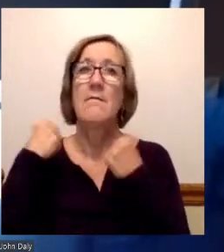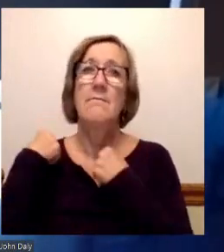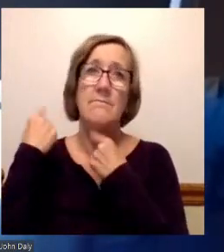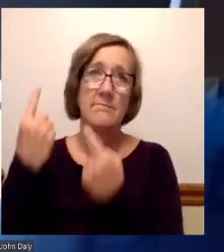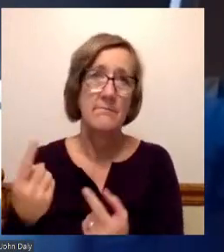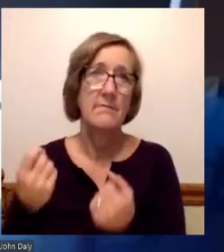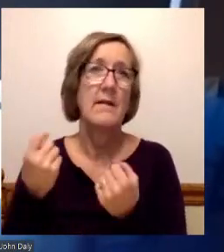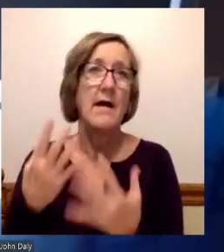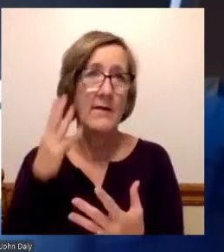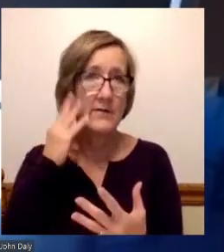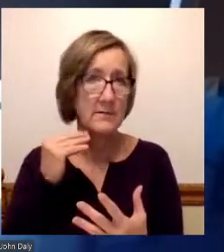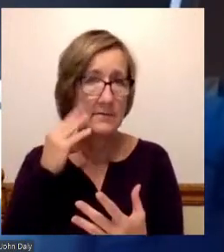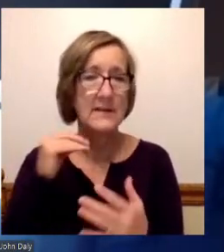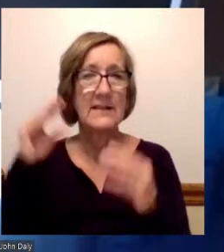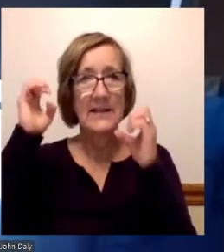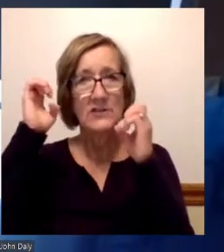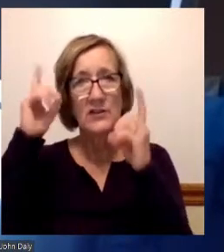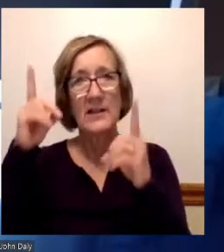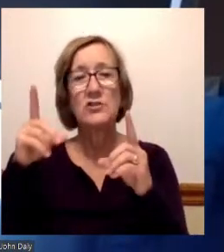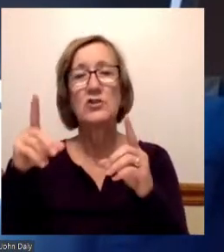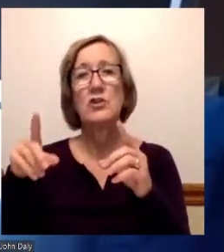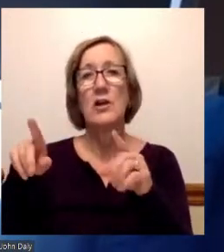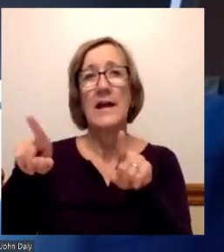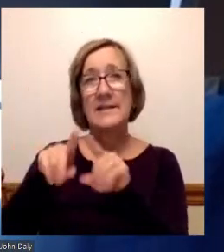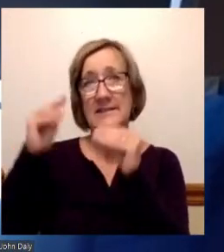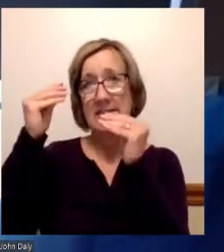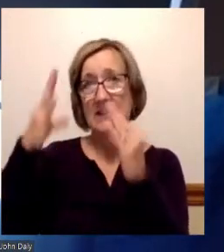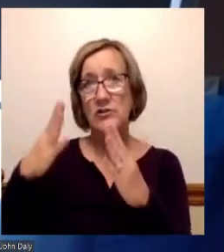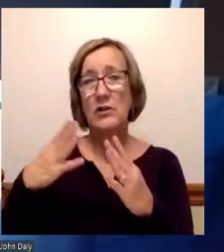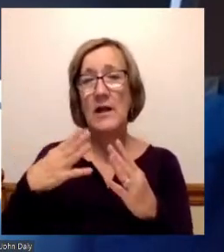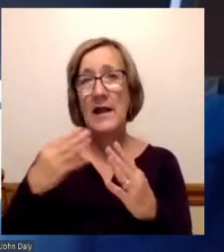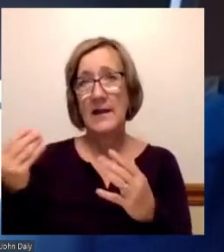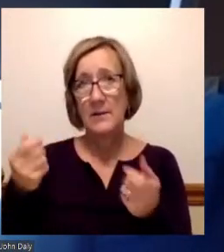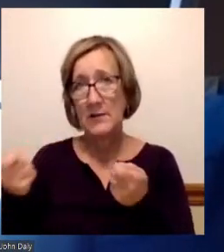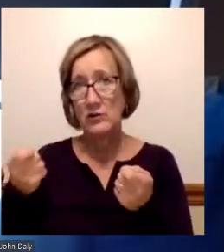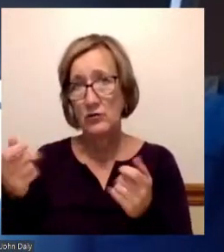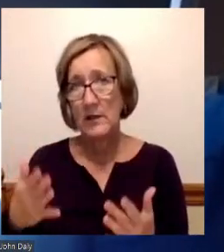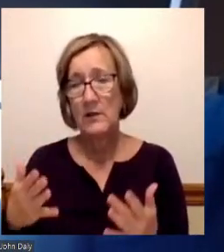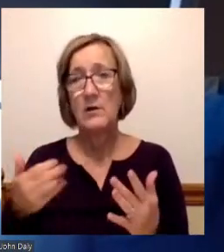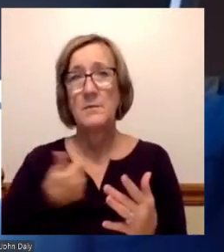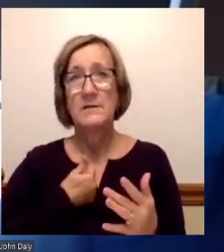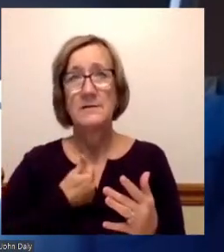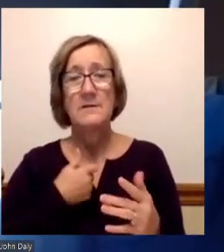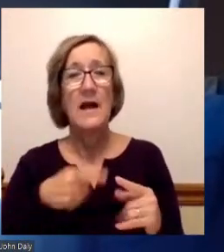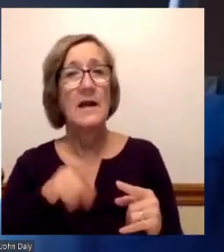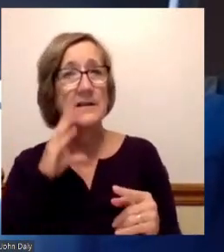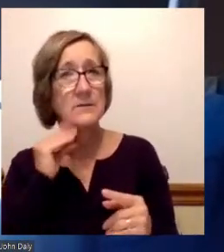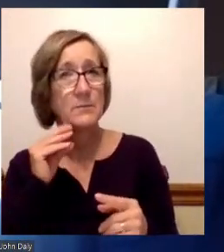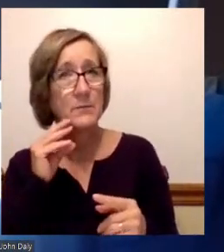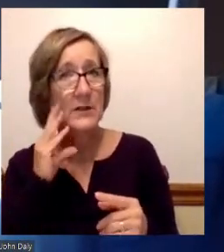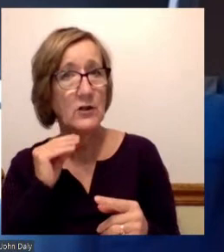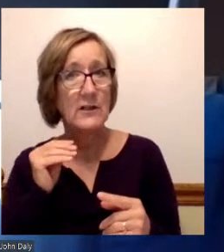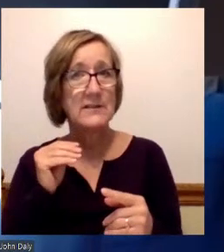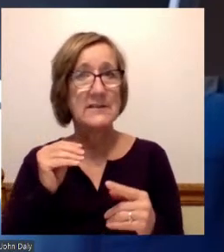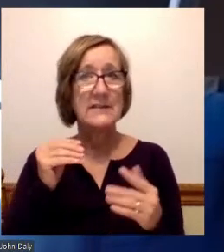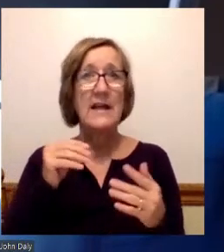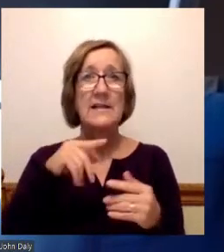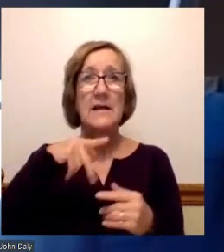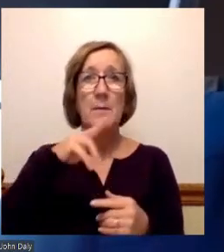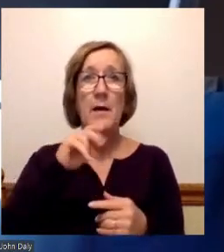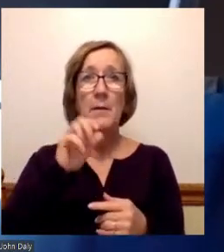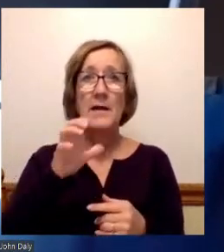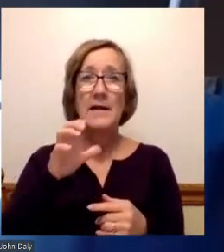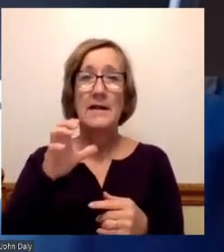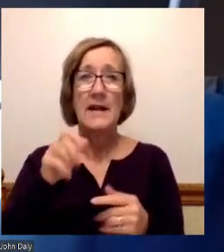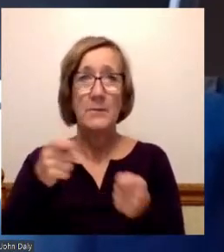educational community, both as a teacher and an administrator. I have experience in Genesee County for over 20 years as a public administrator.